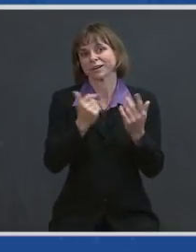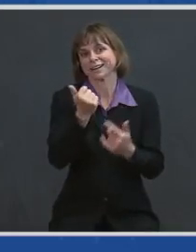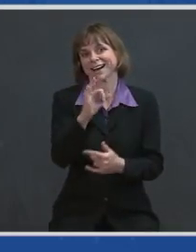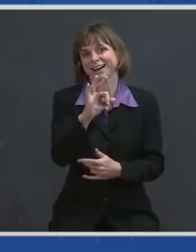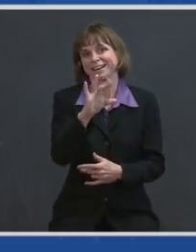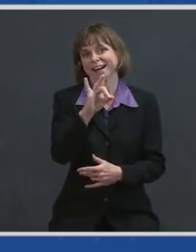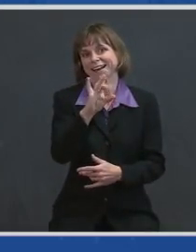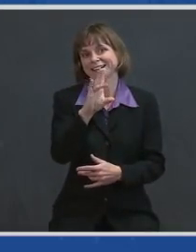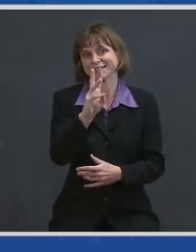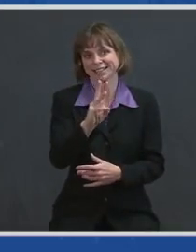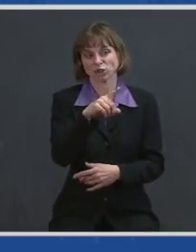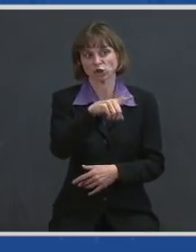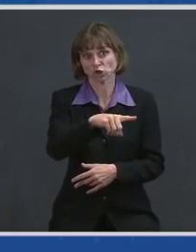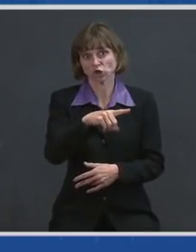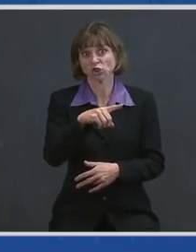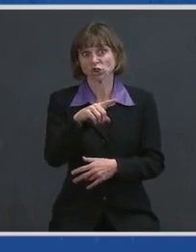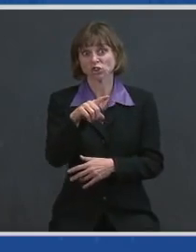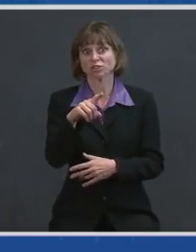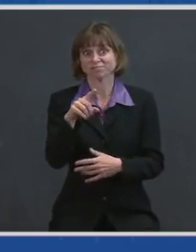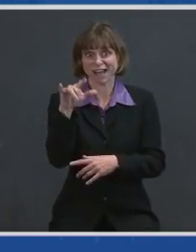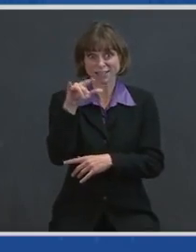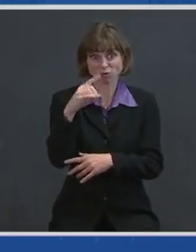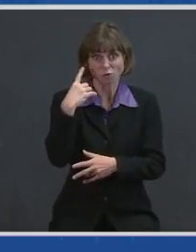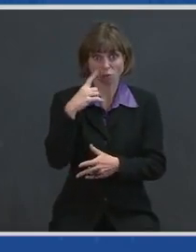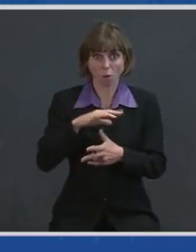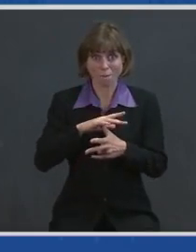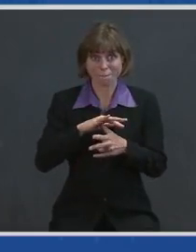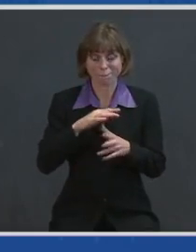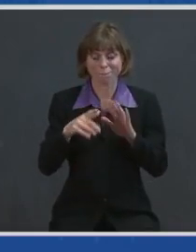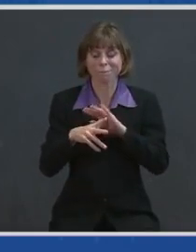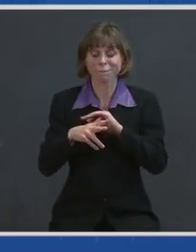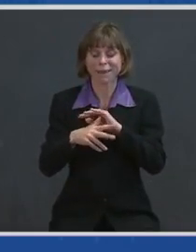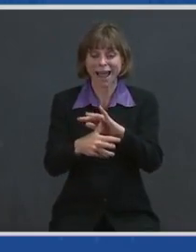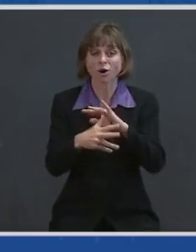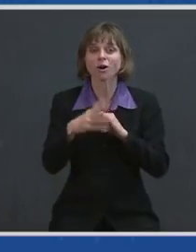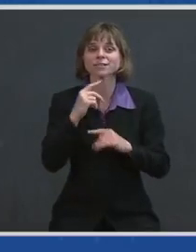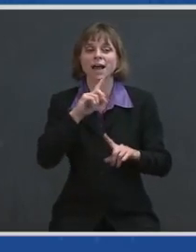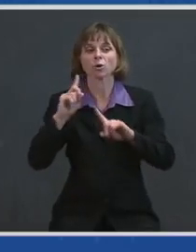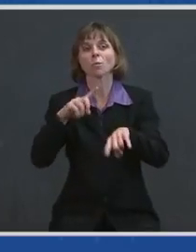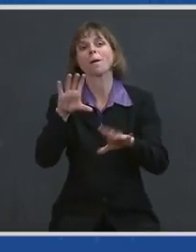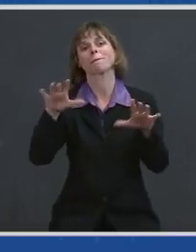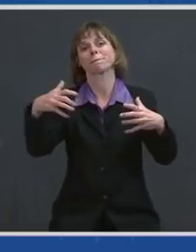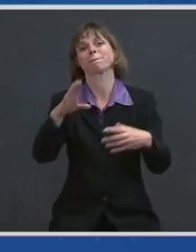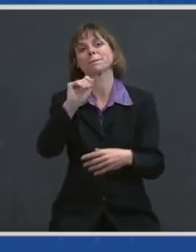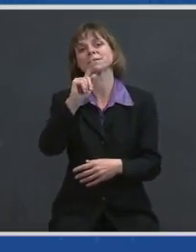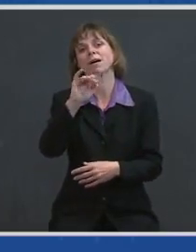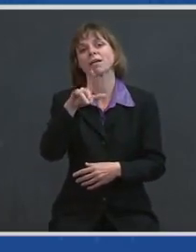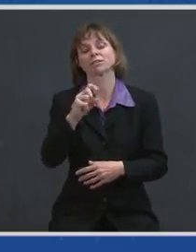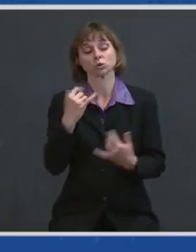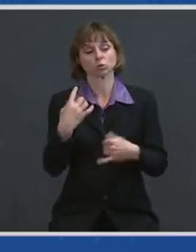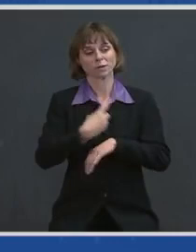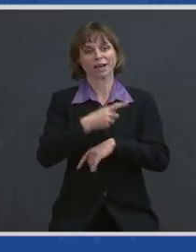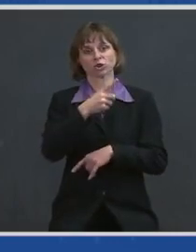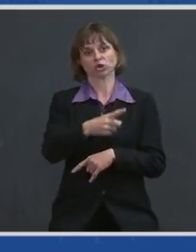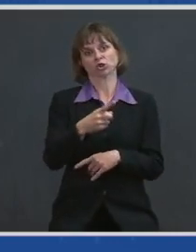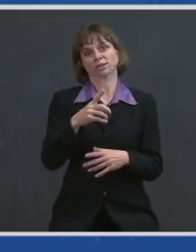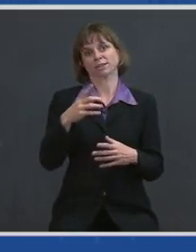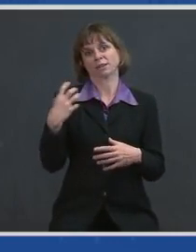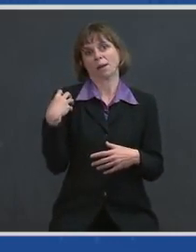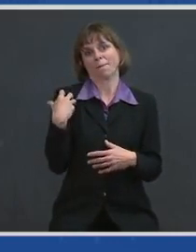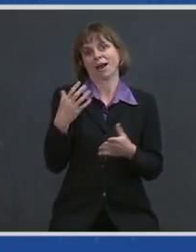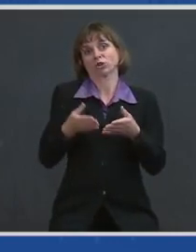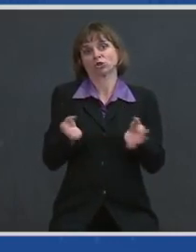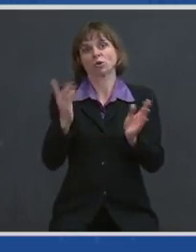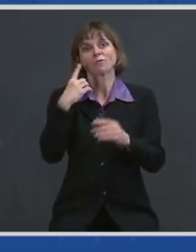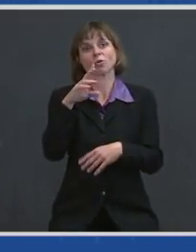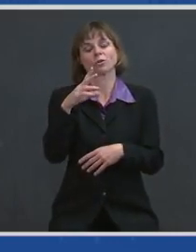Blackhawks and commanded battalions. And today, she serves as commanding general of the United